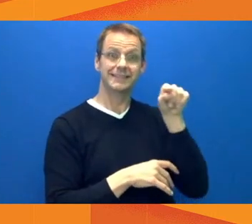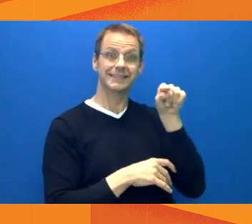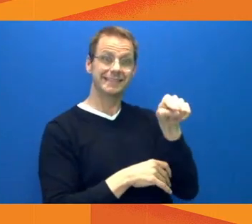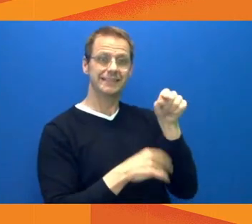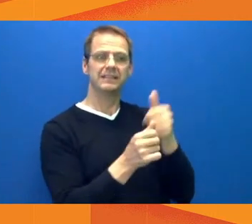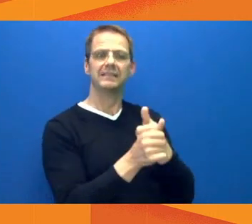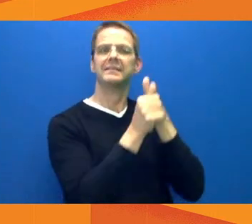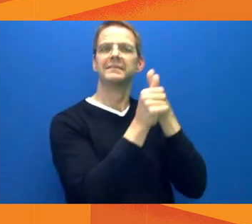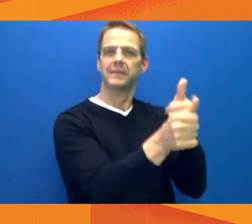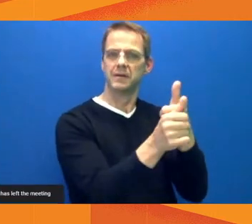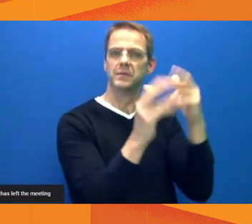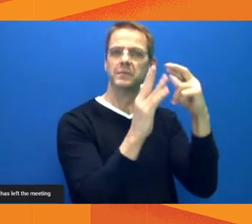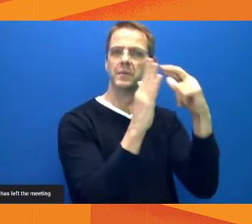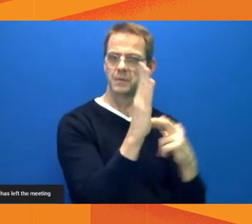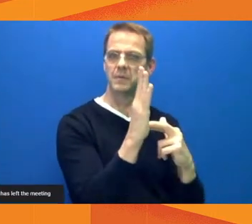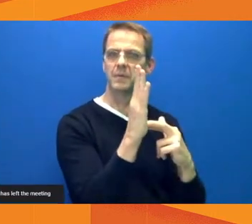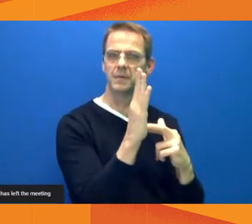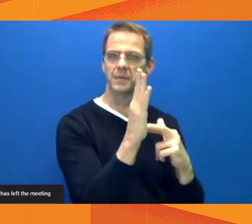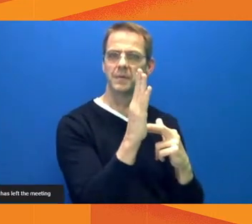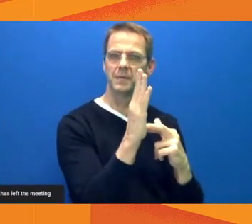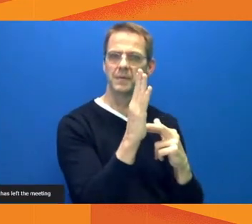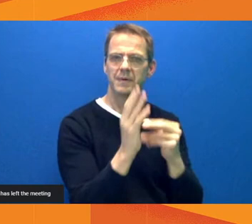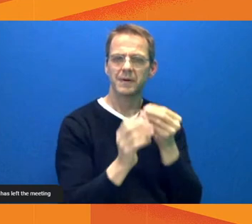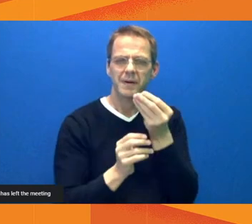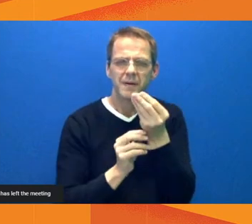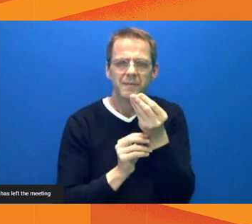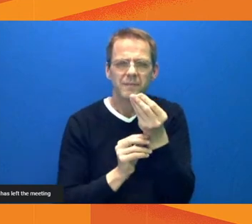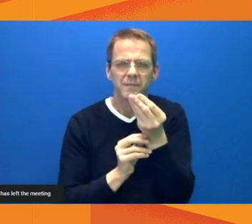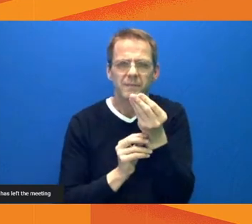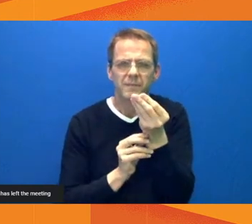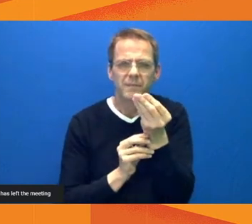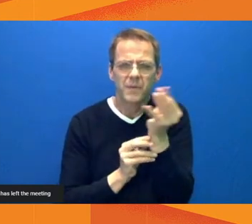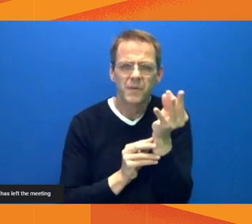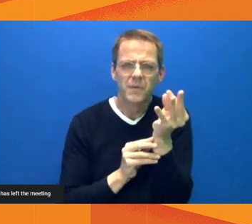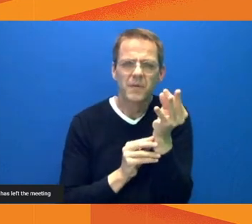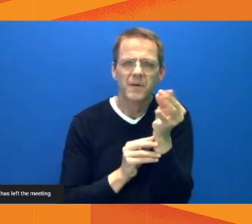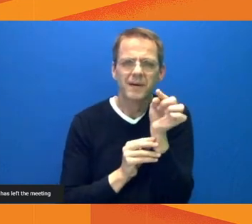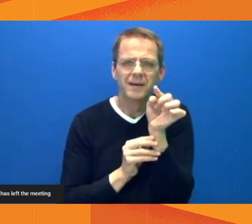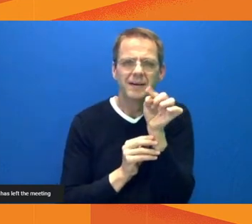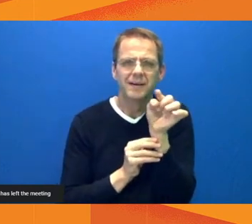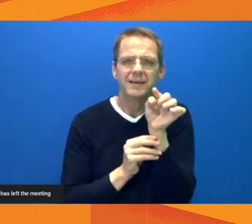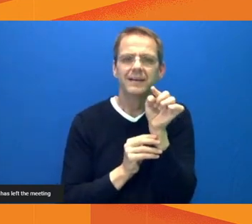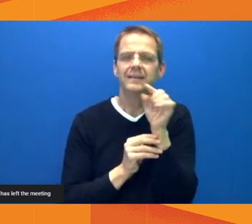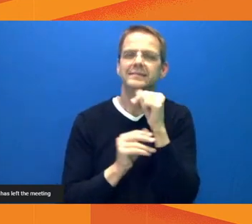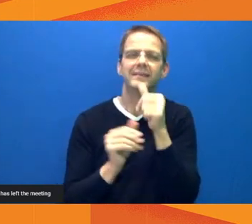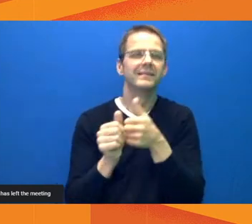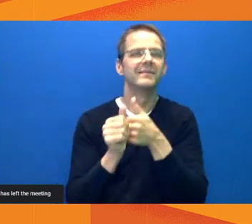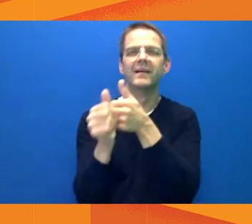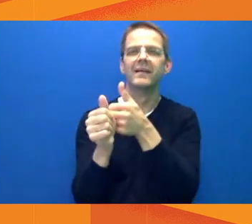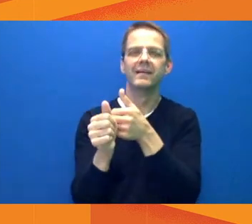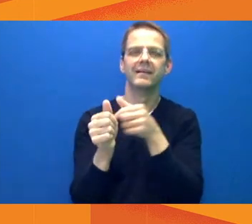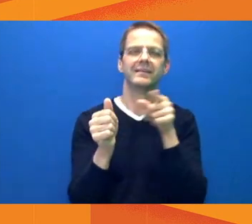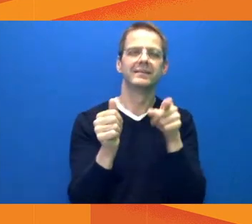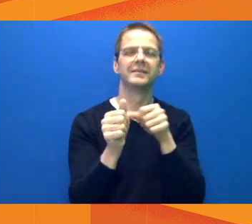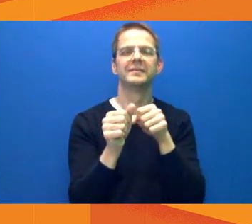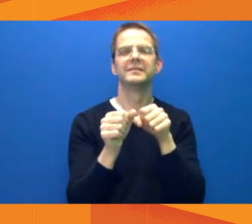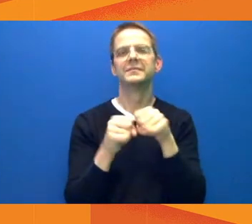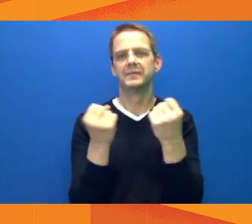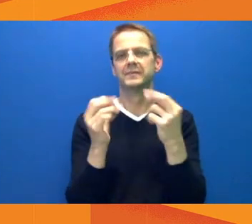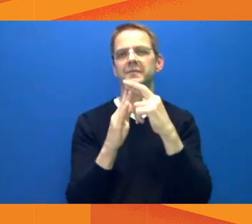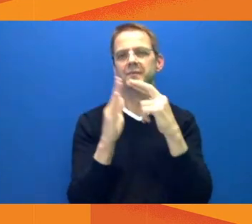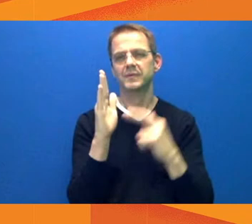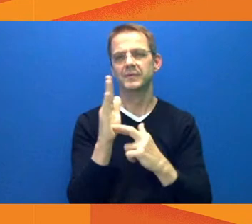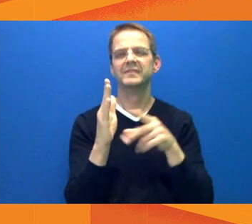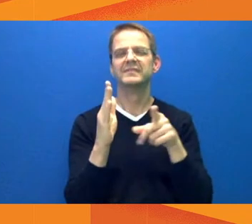Thanks for your questions, Natasha. Lastly, we'll go to Phil Heidenreich from Global Phil,